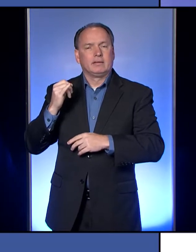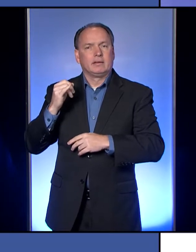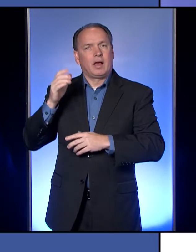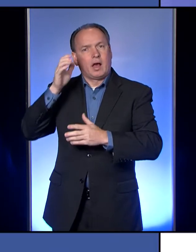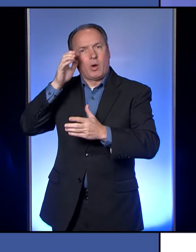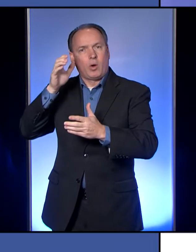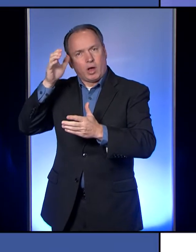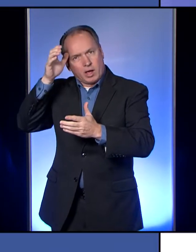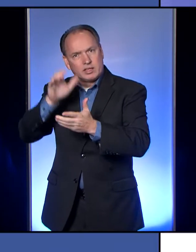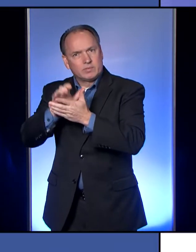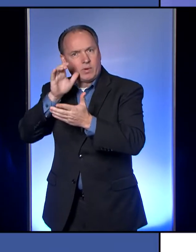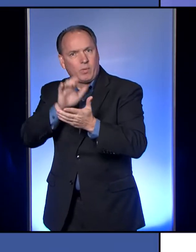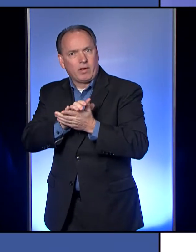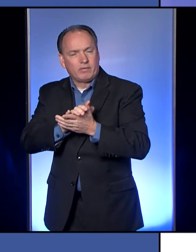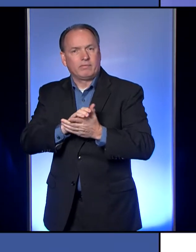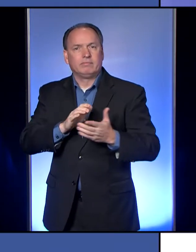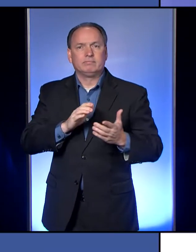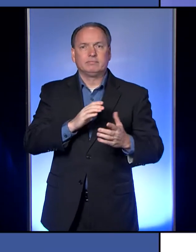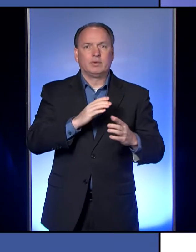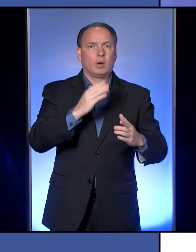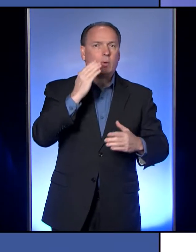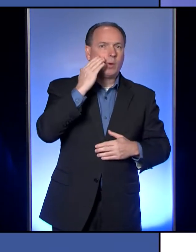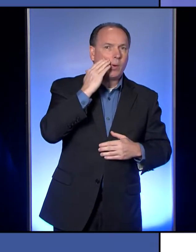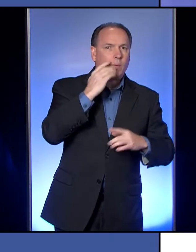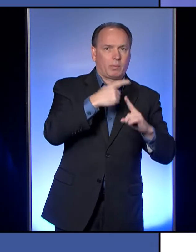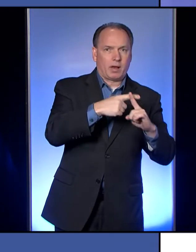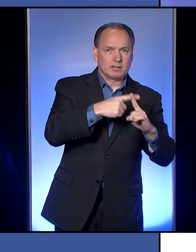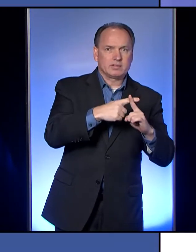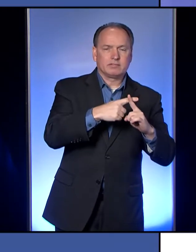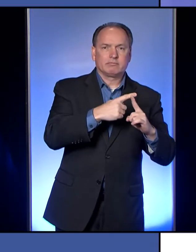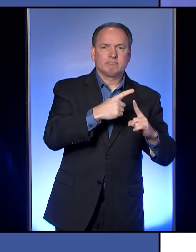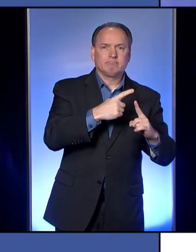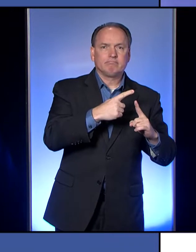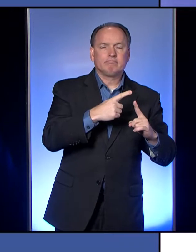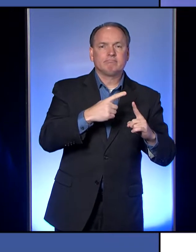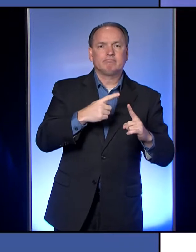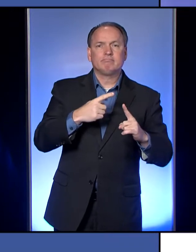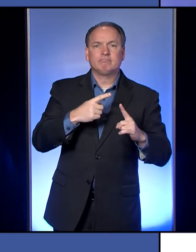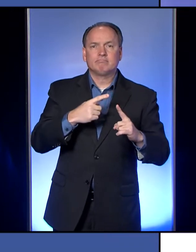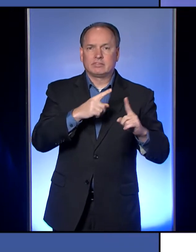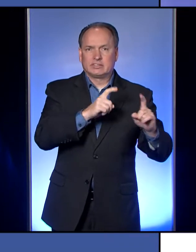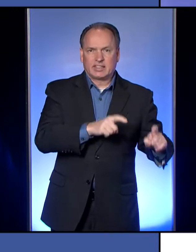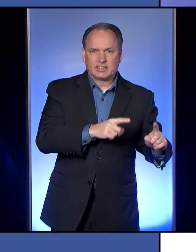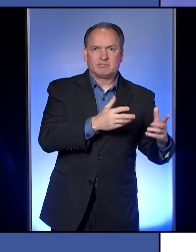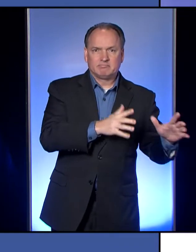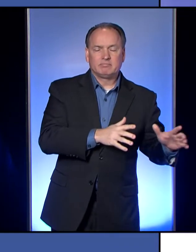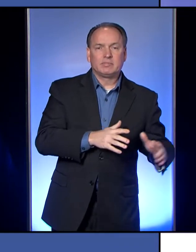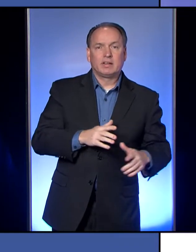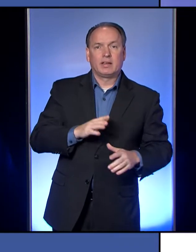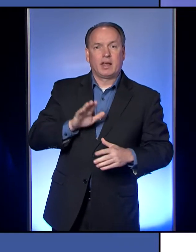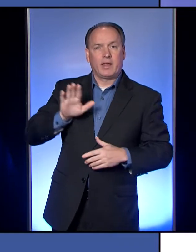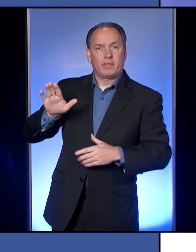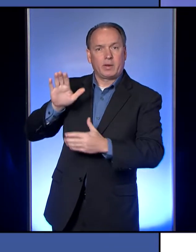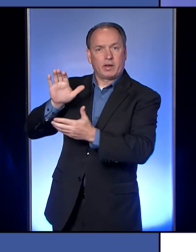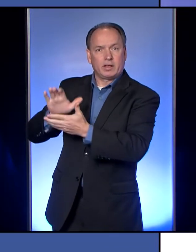known positives and their spouse becomes sick with the symptoms of COVID-19.